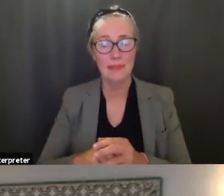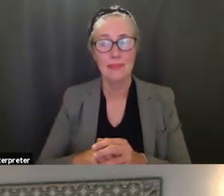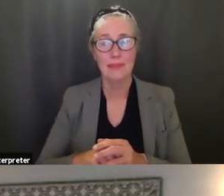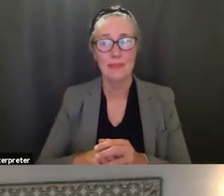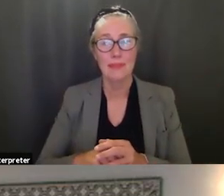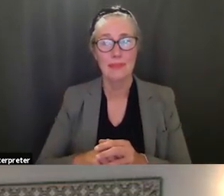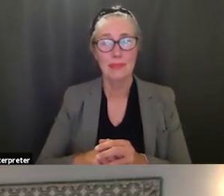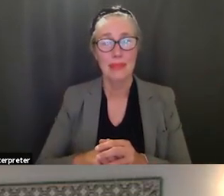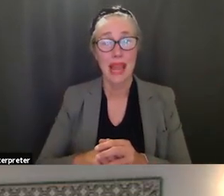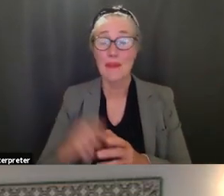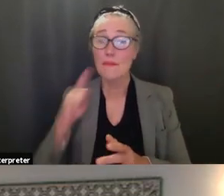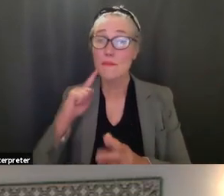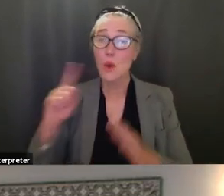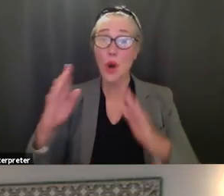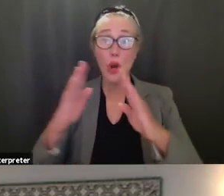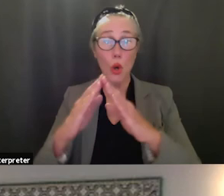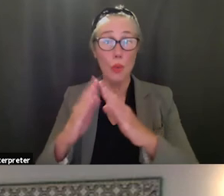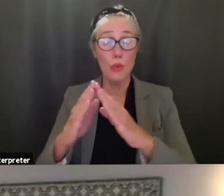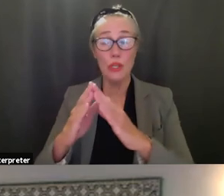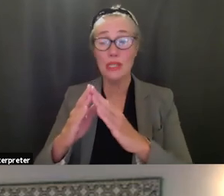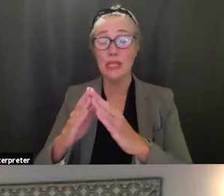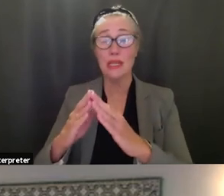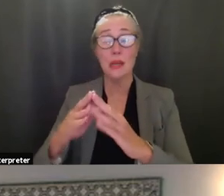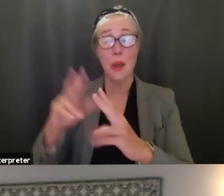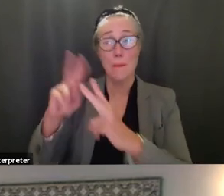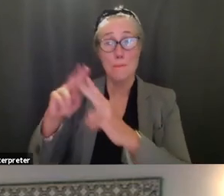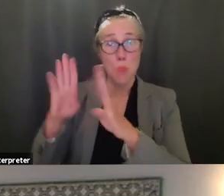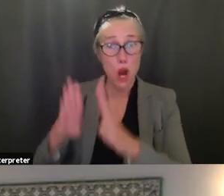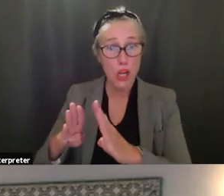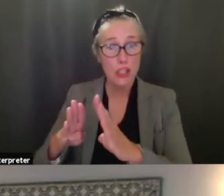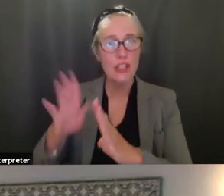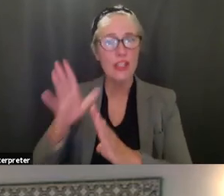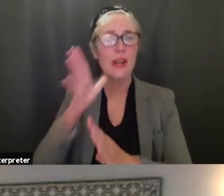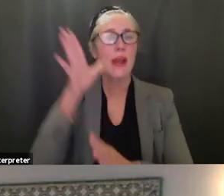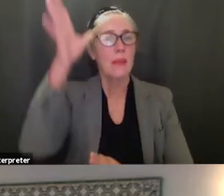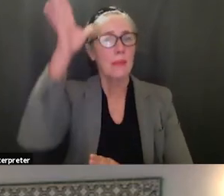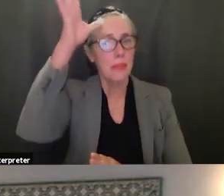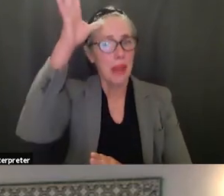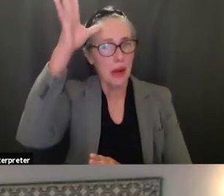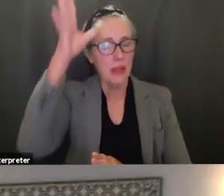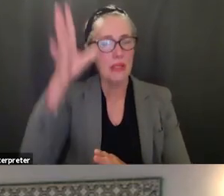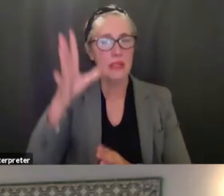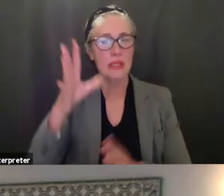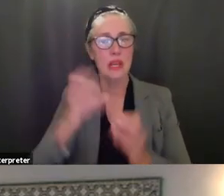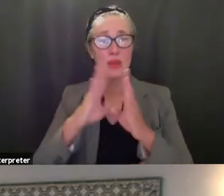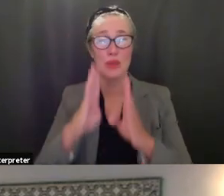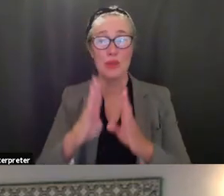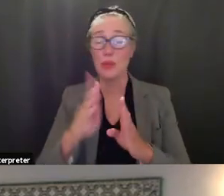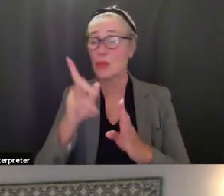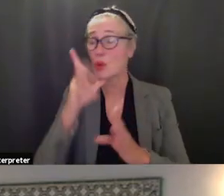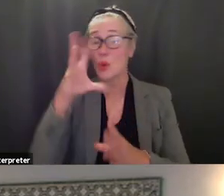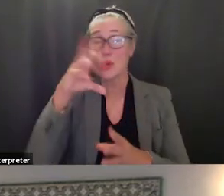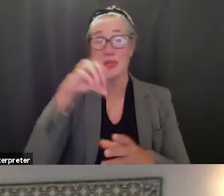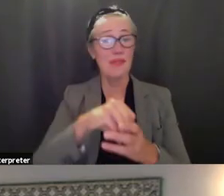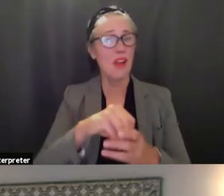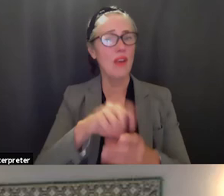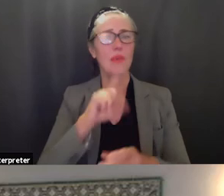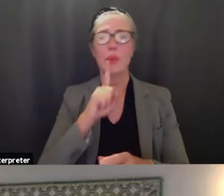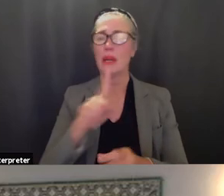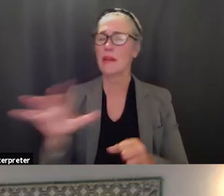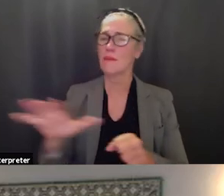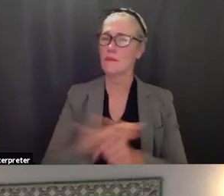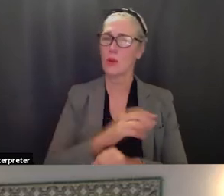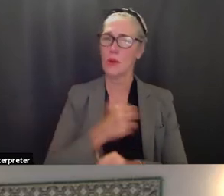involvement of the community partners the parents the students and all involved i mean i couldn't be more supportive of this